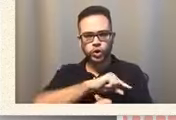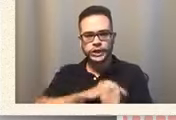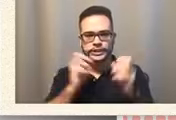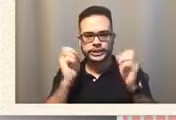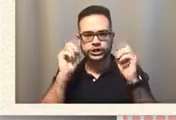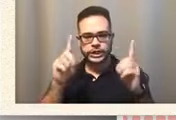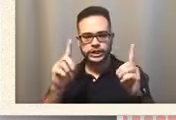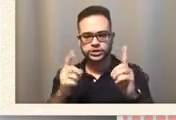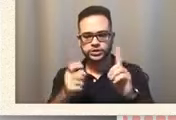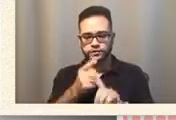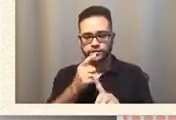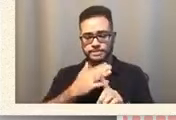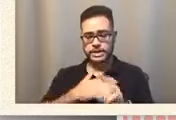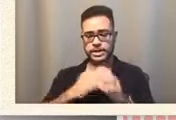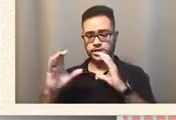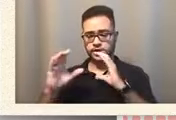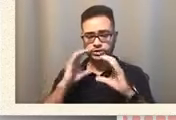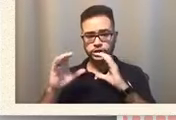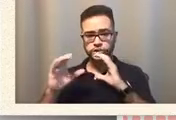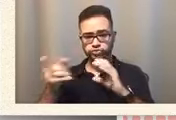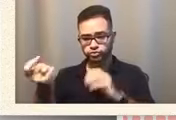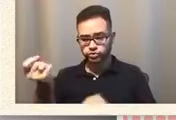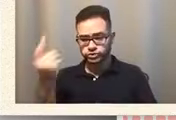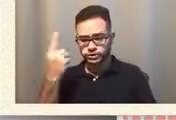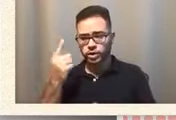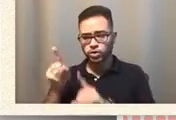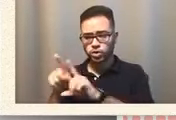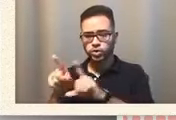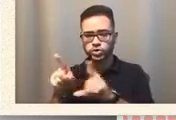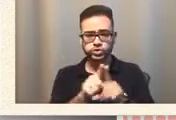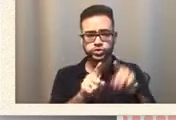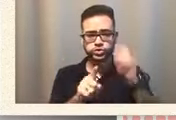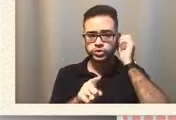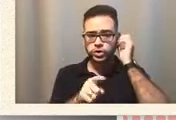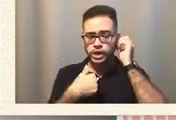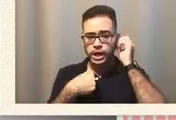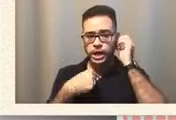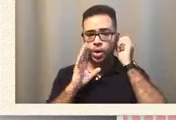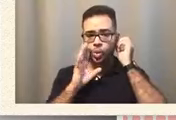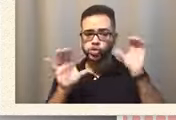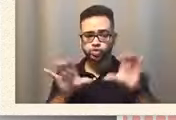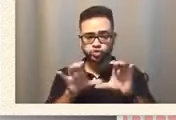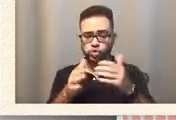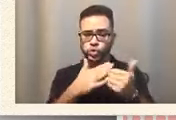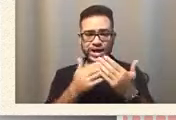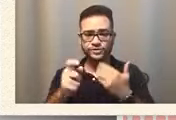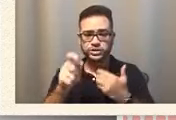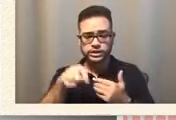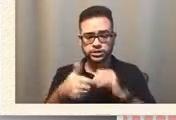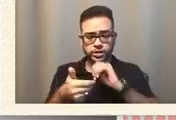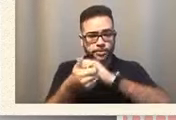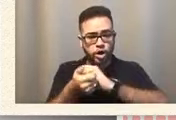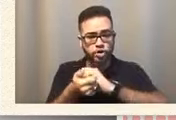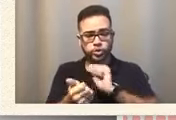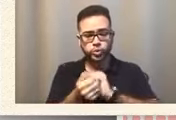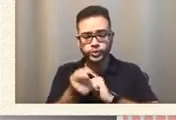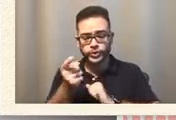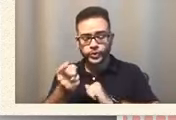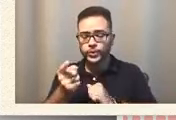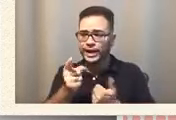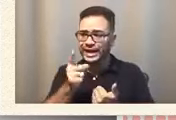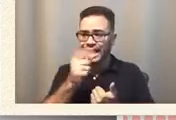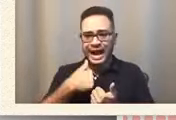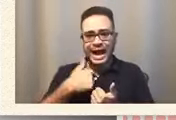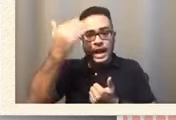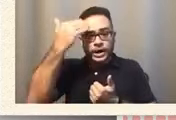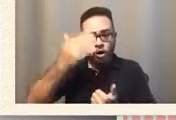conversations, you understand also that I will do what's necessary and partner with you, and I actually know my child. You're not